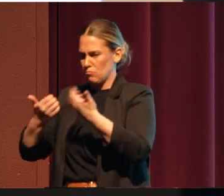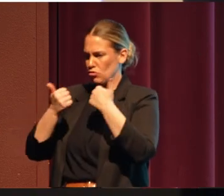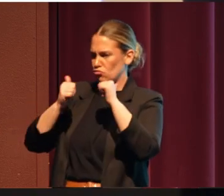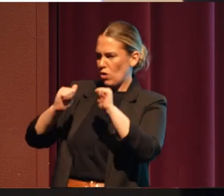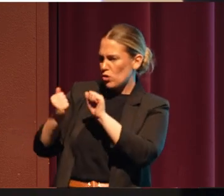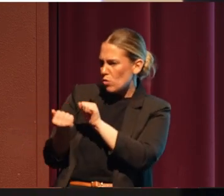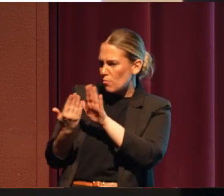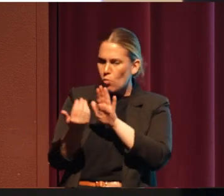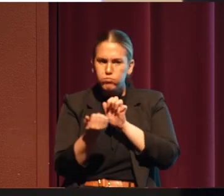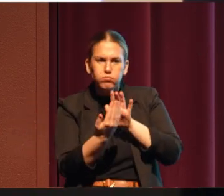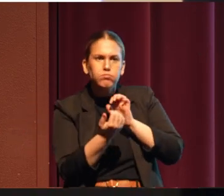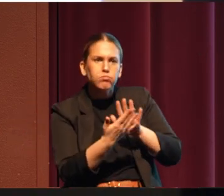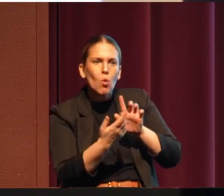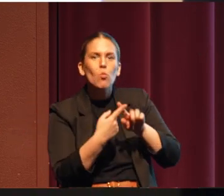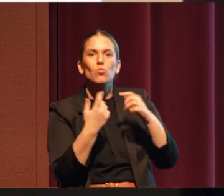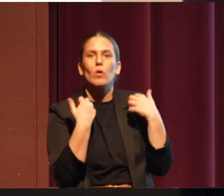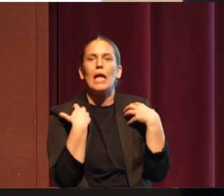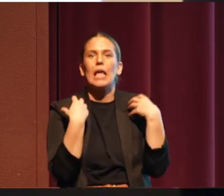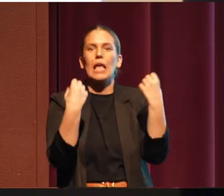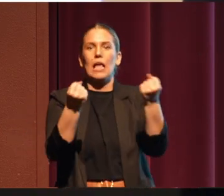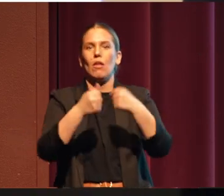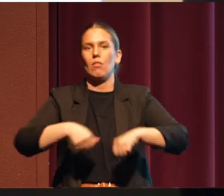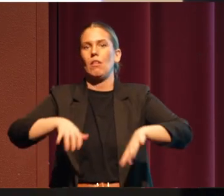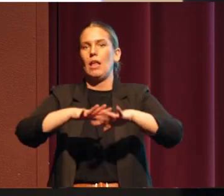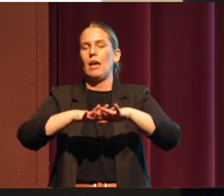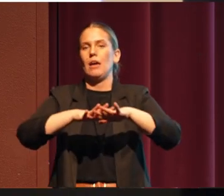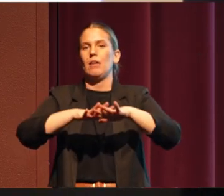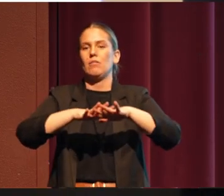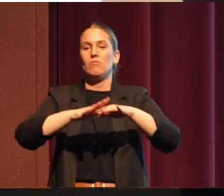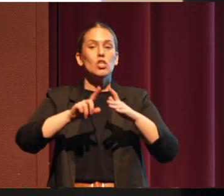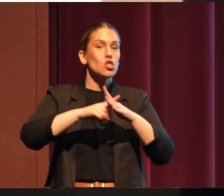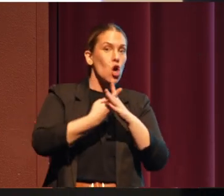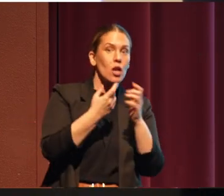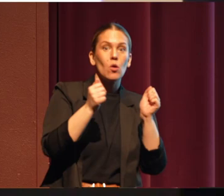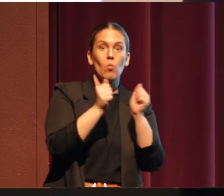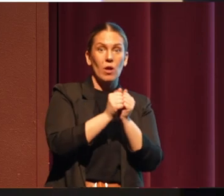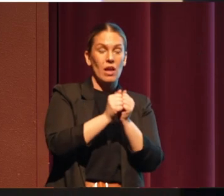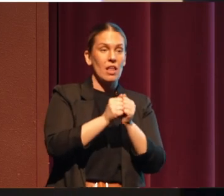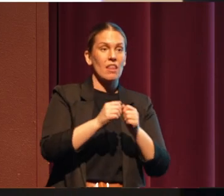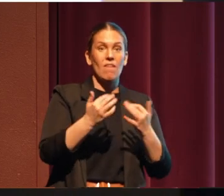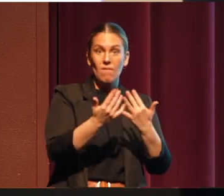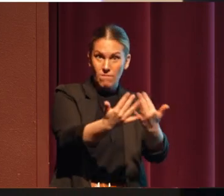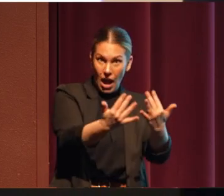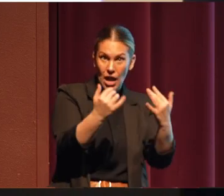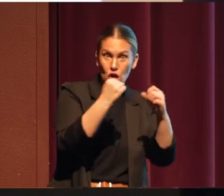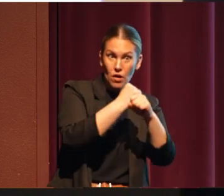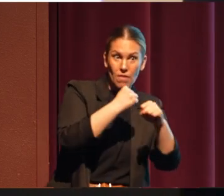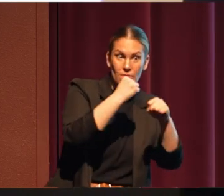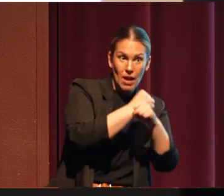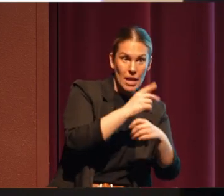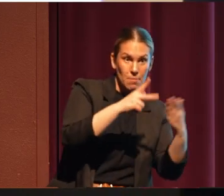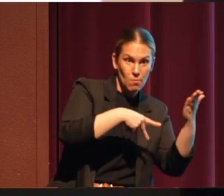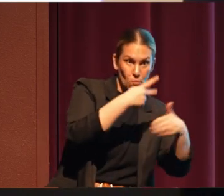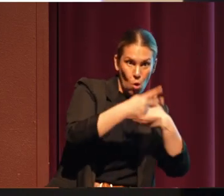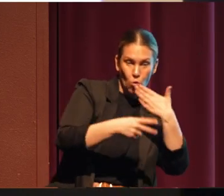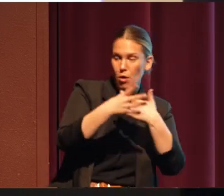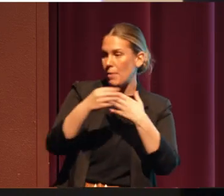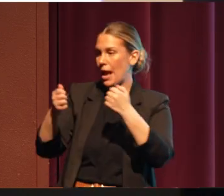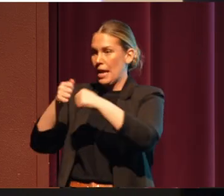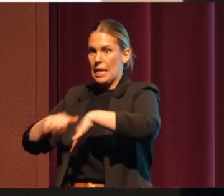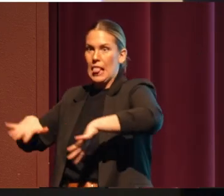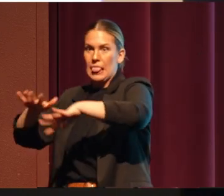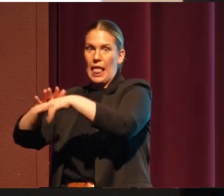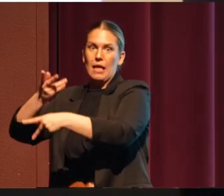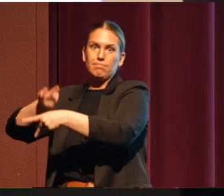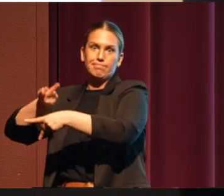footsteps to heal their land. And our tribe is starting with a firefighting program as well as a land stewardship program. Warm